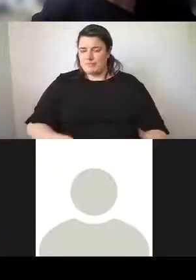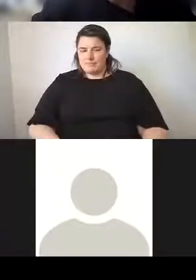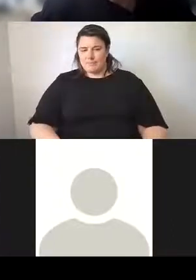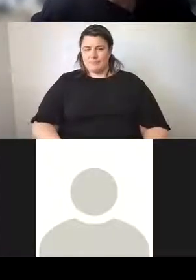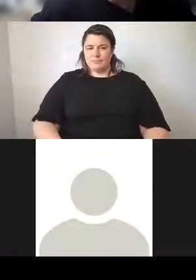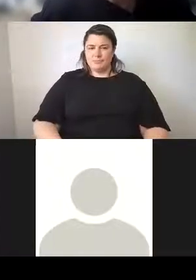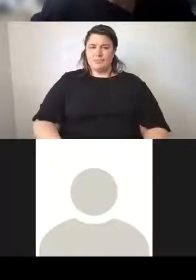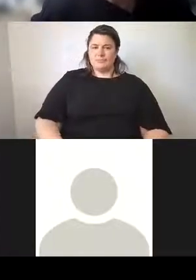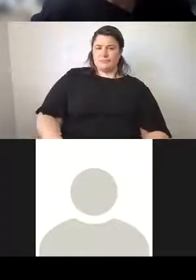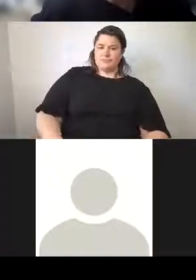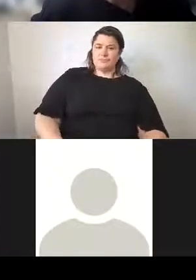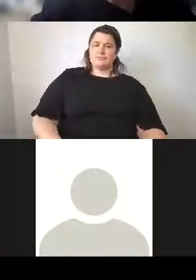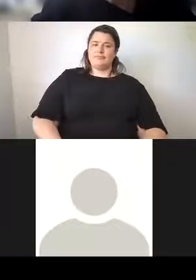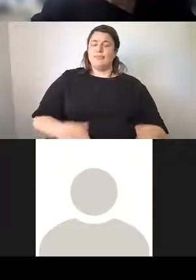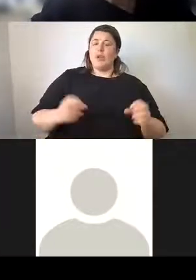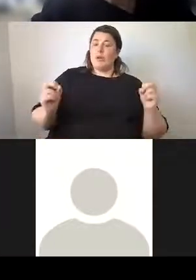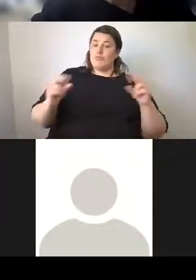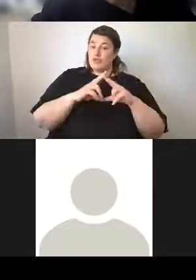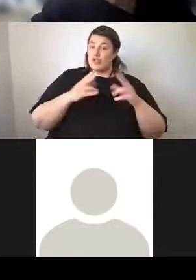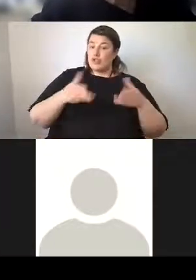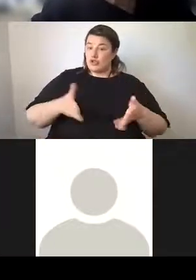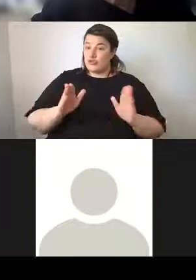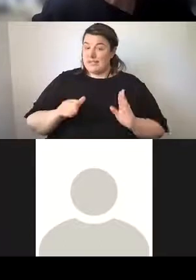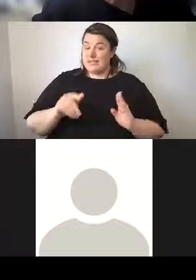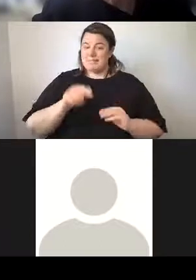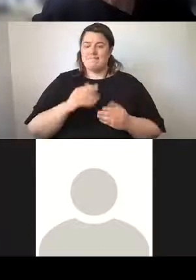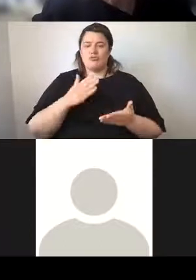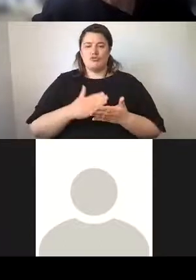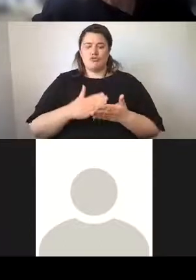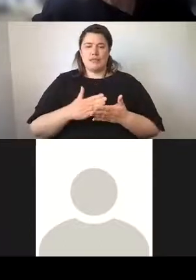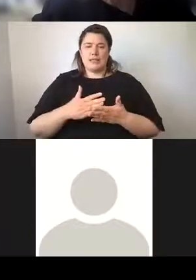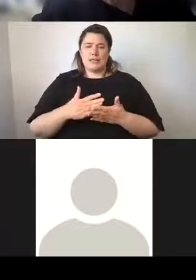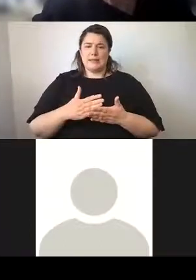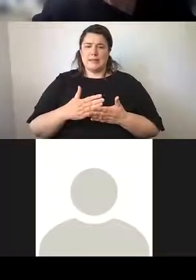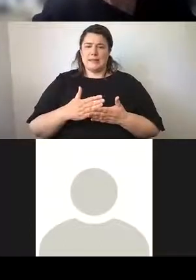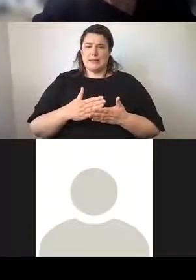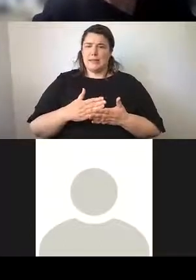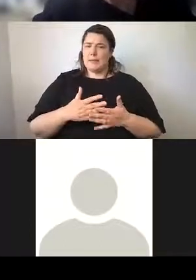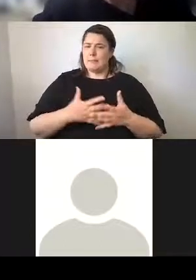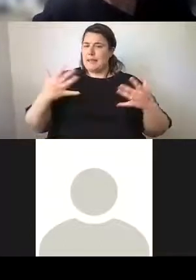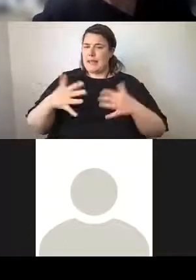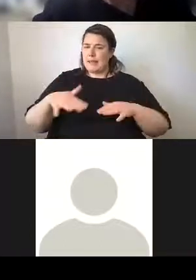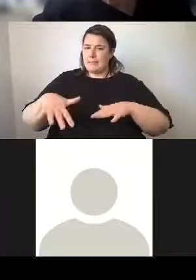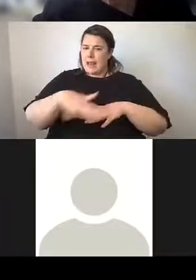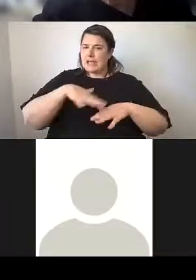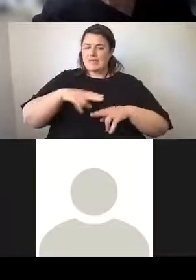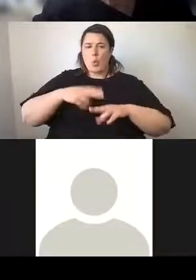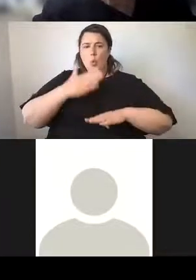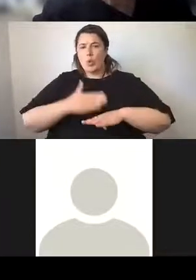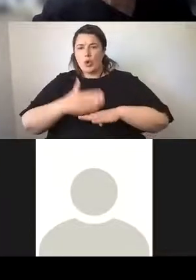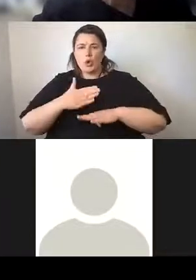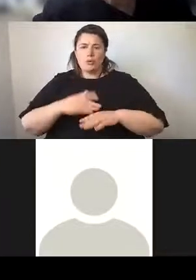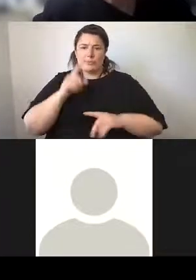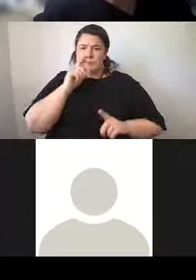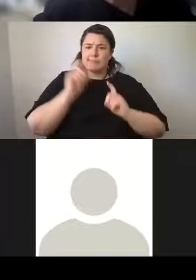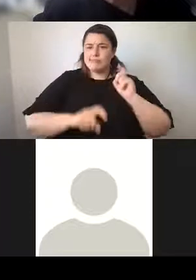Bridge Street was a really thriving administrative hub in the 19th century for